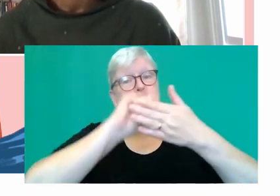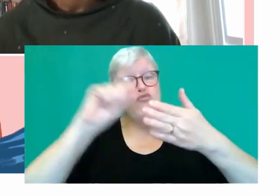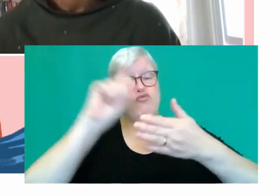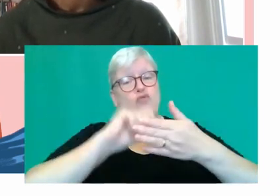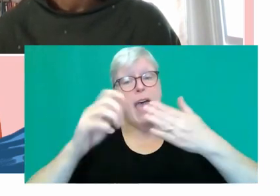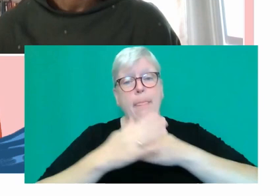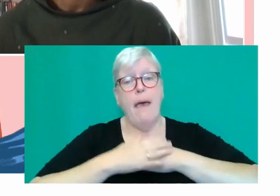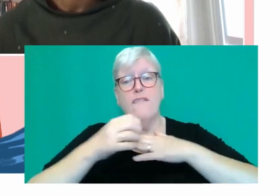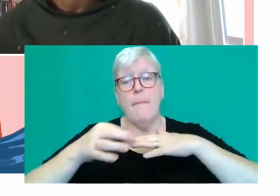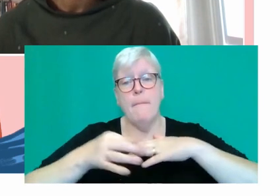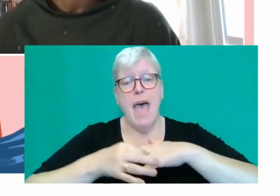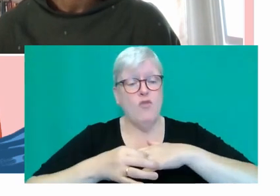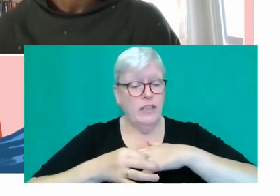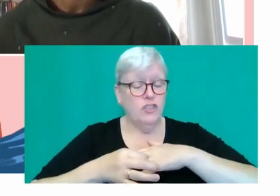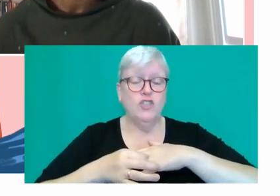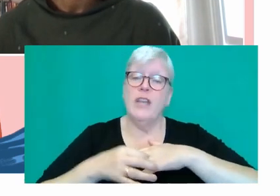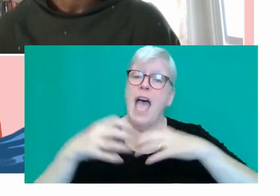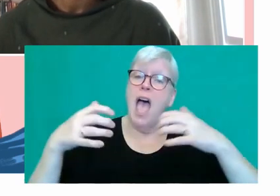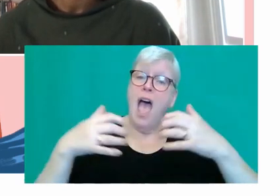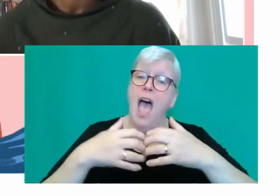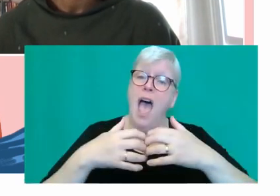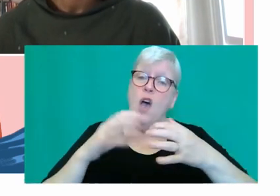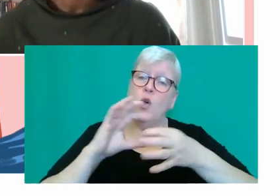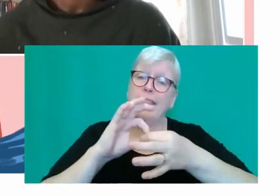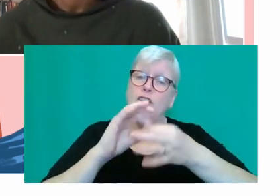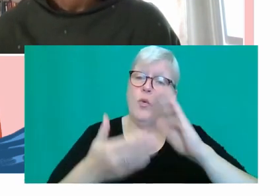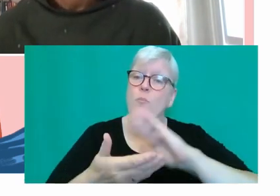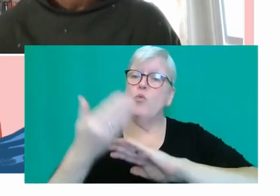Marriage and how do you see it as relating to your previous work?